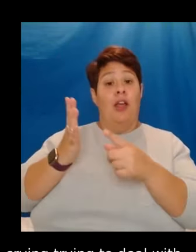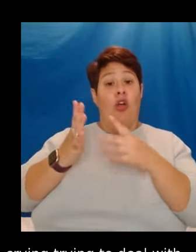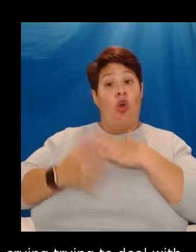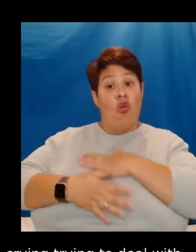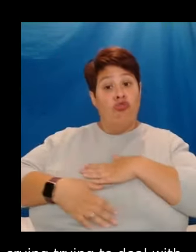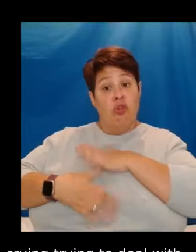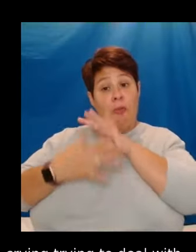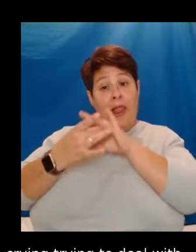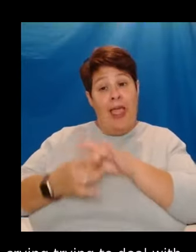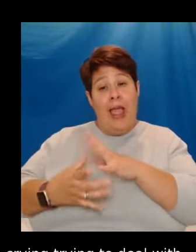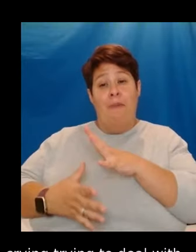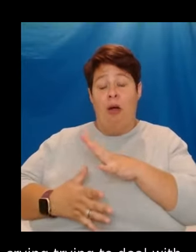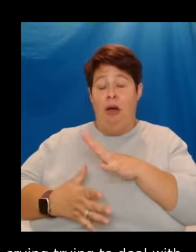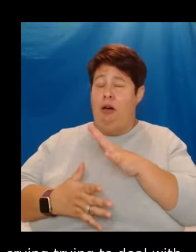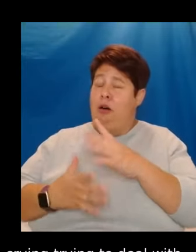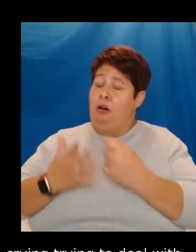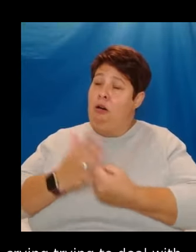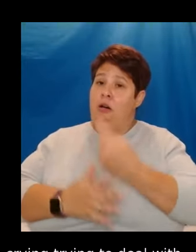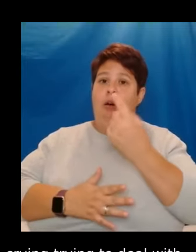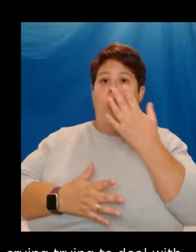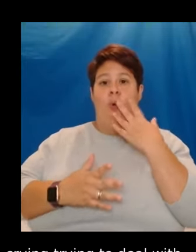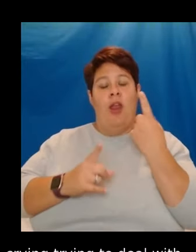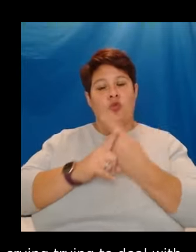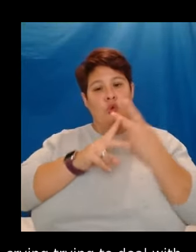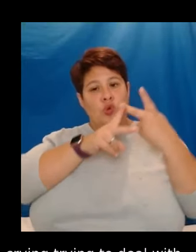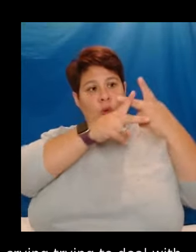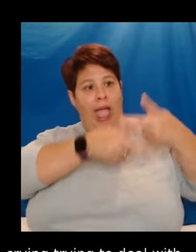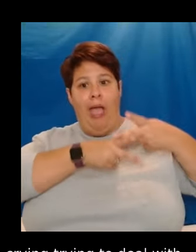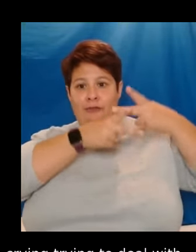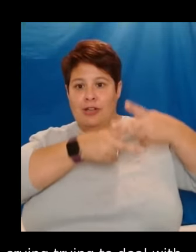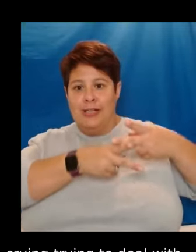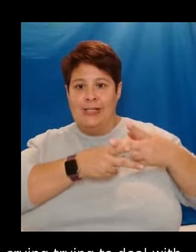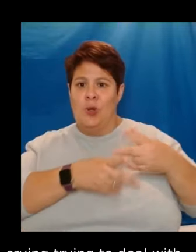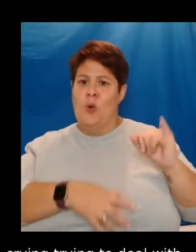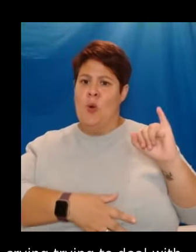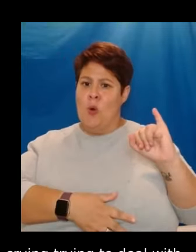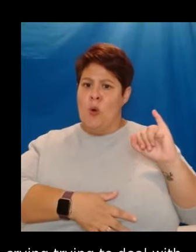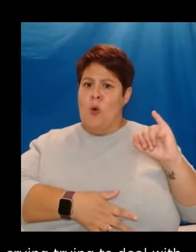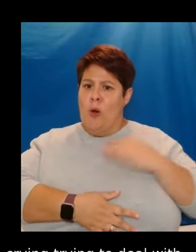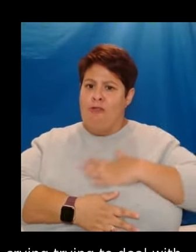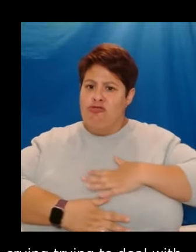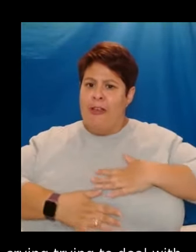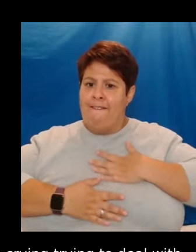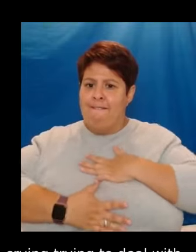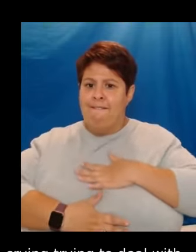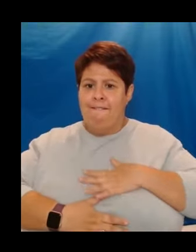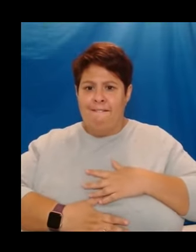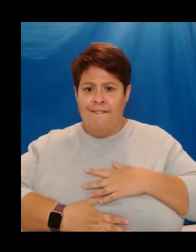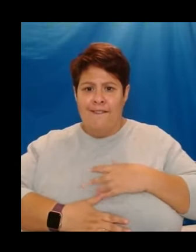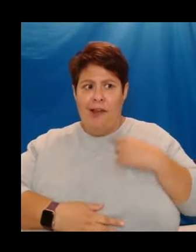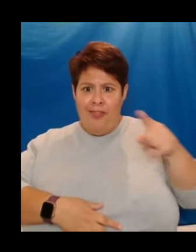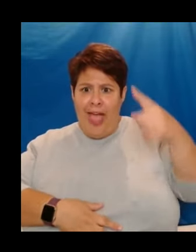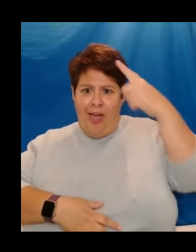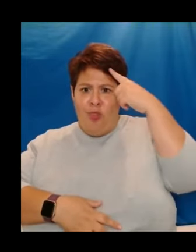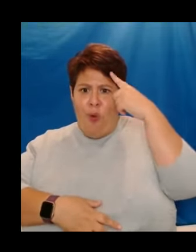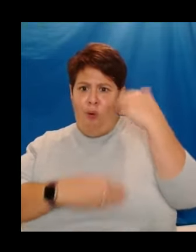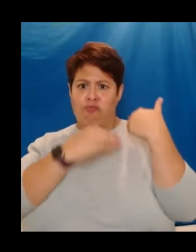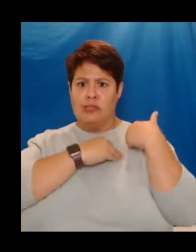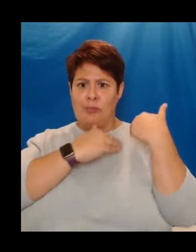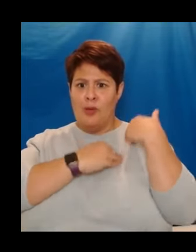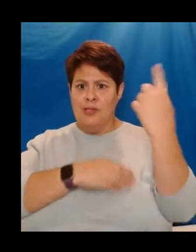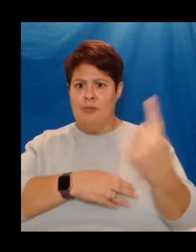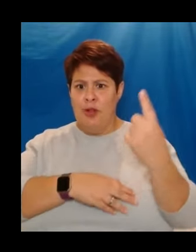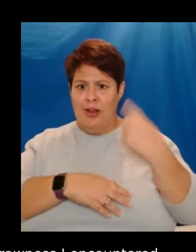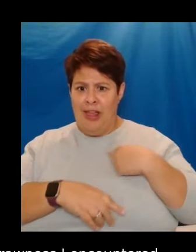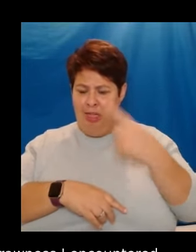rawness I encountered speaking to carers was like nothing else. They thought they were responsible. They thought they had